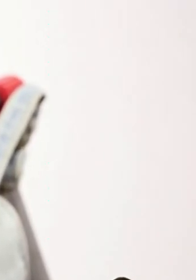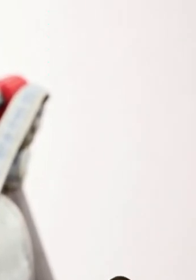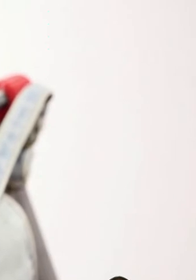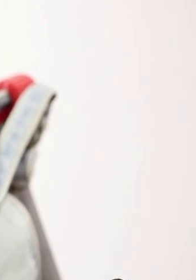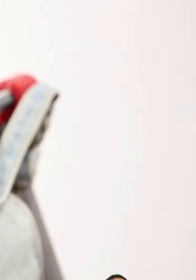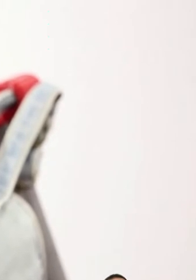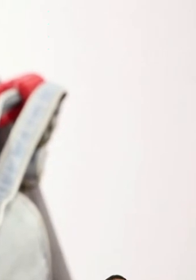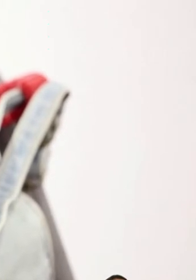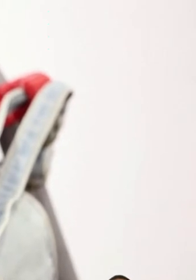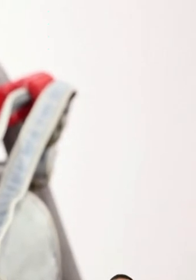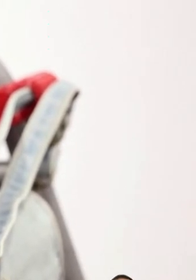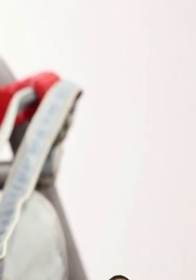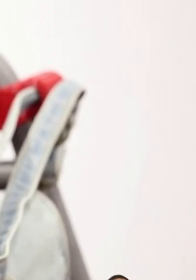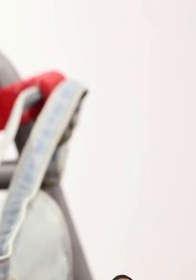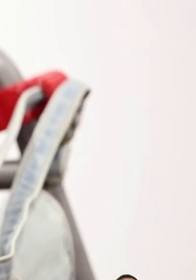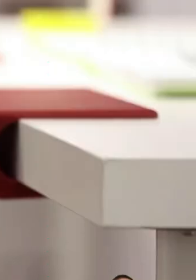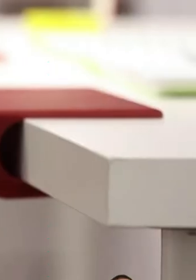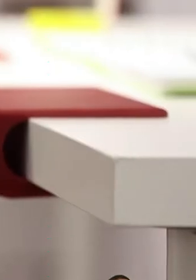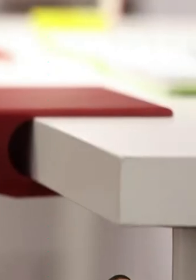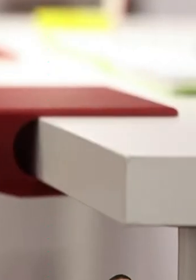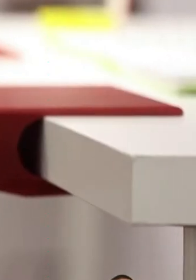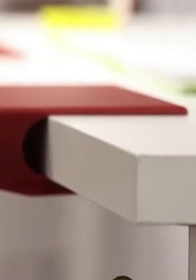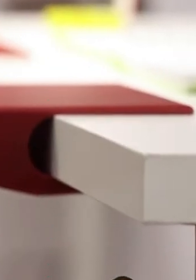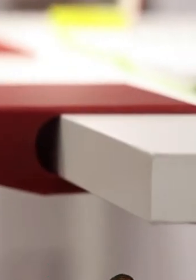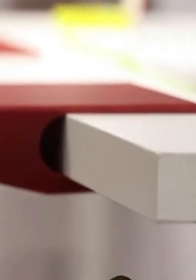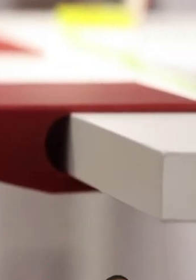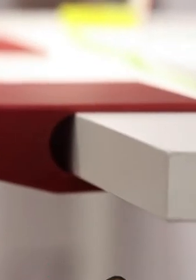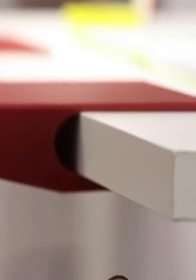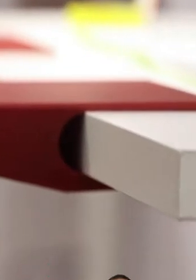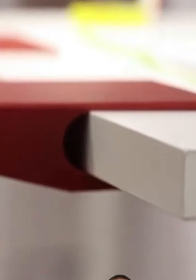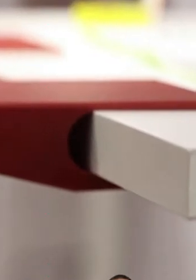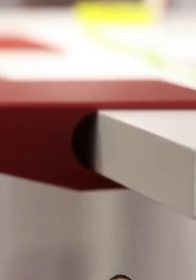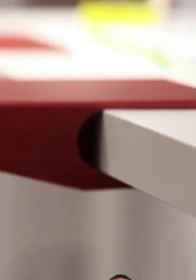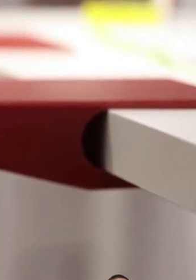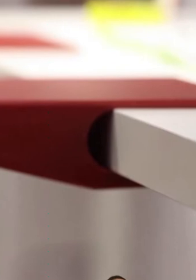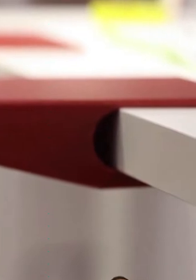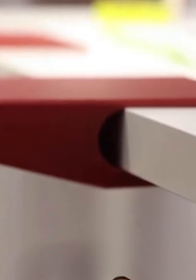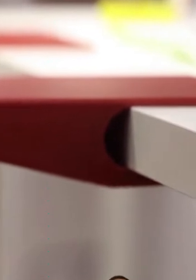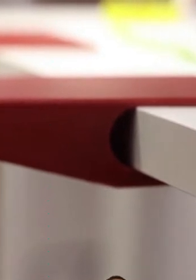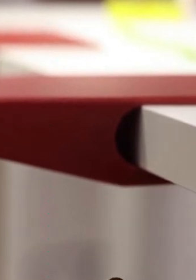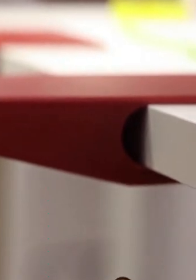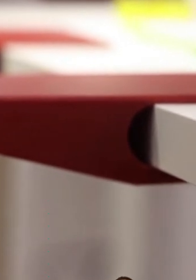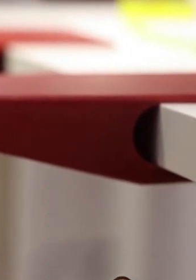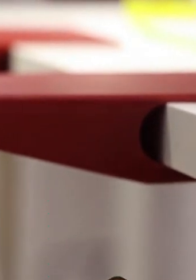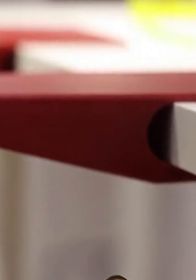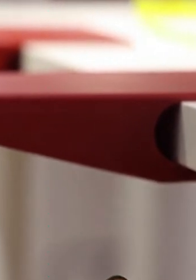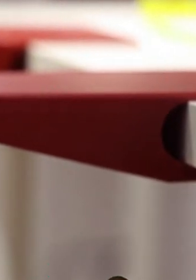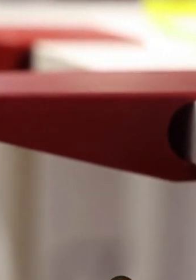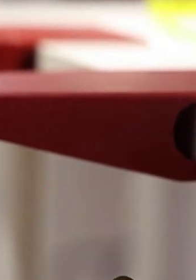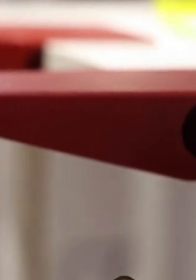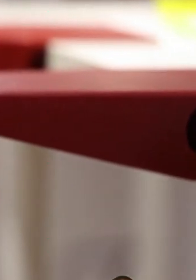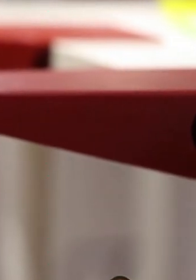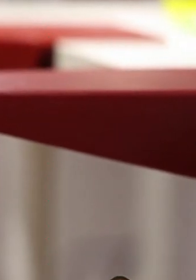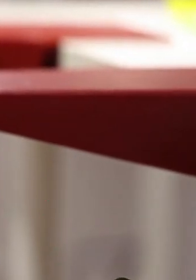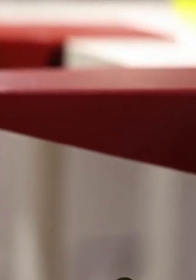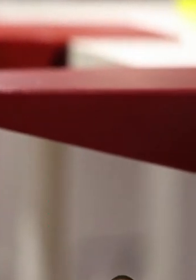wheelchair. And there are different kinds of supports for the forearms that are mounted on the table. A support to use the keyboard